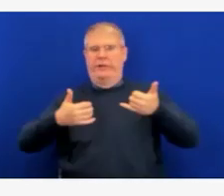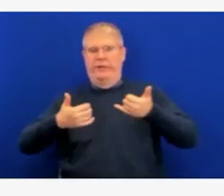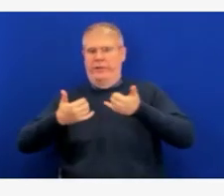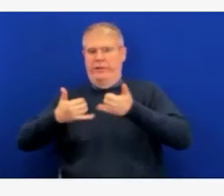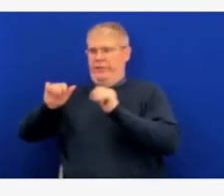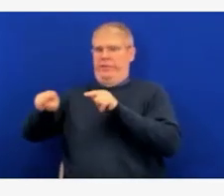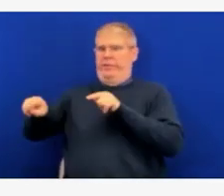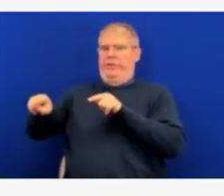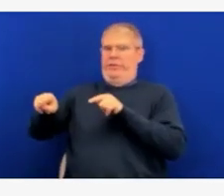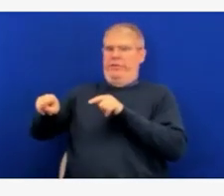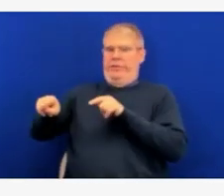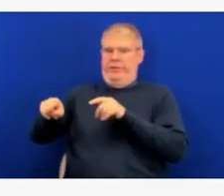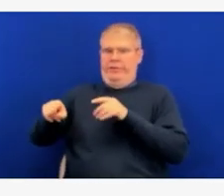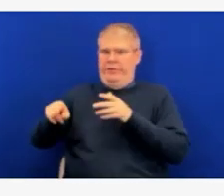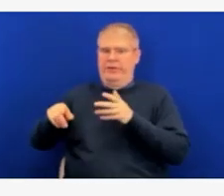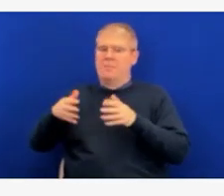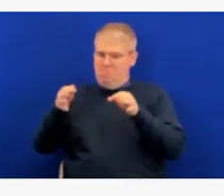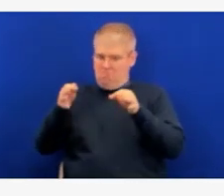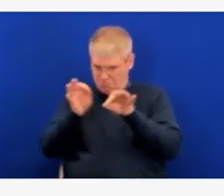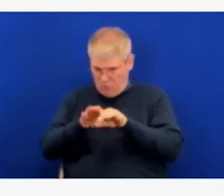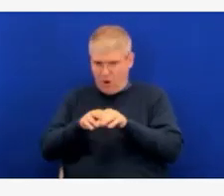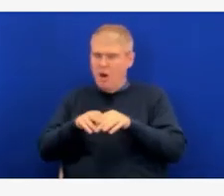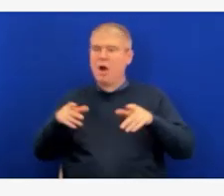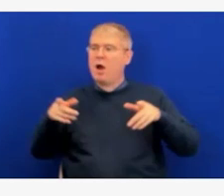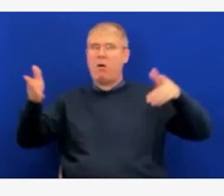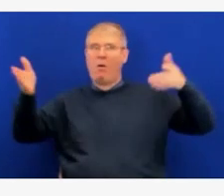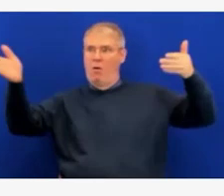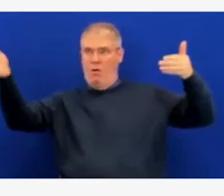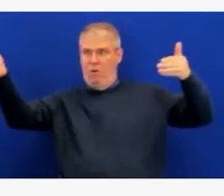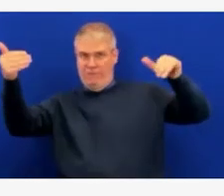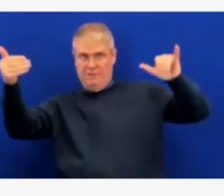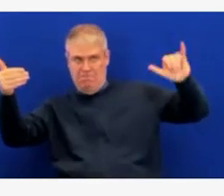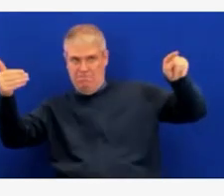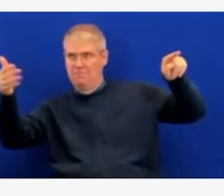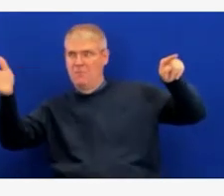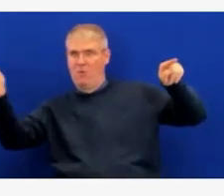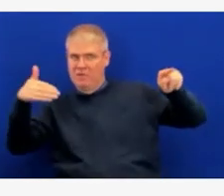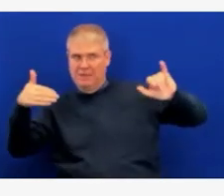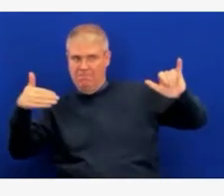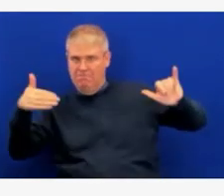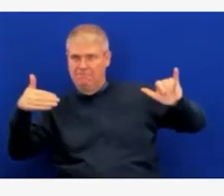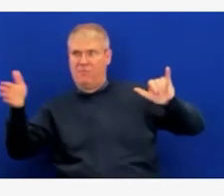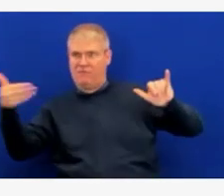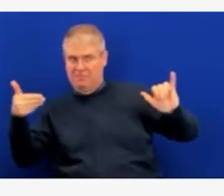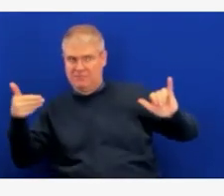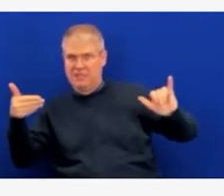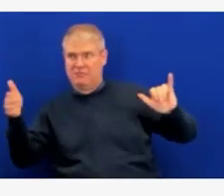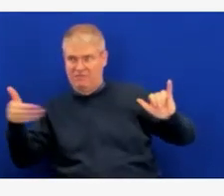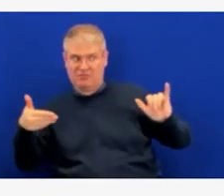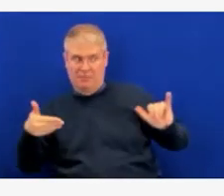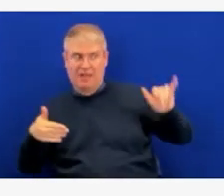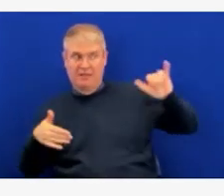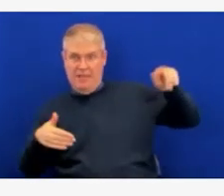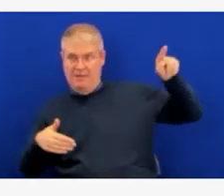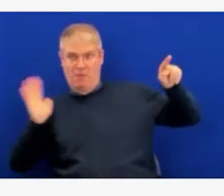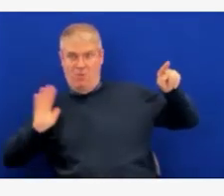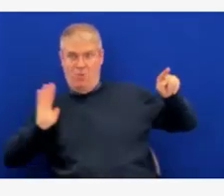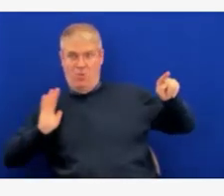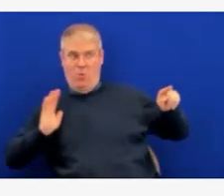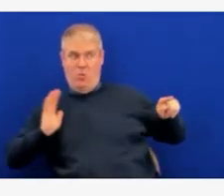of a crisis standard and into a normal standard of care. Believe me, nobody really wants to be in crisis standards of care.